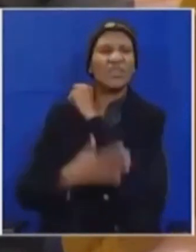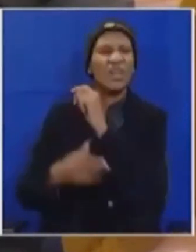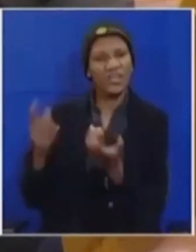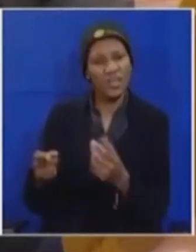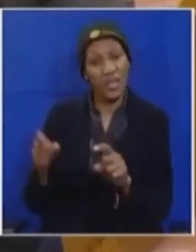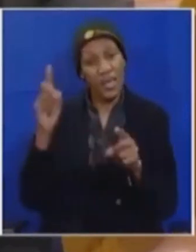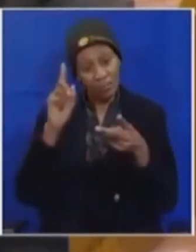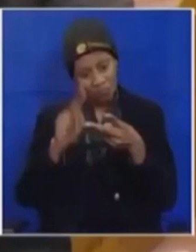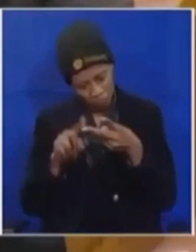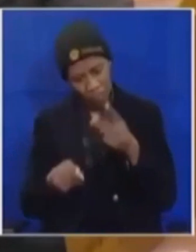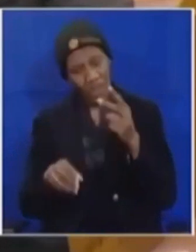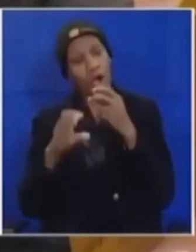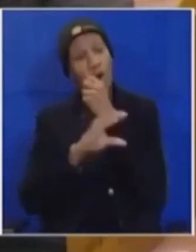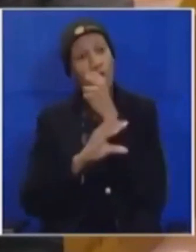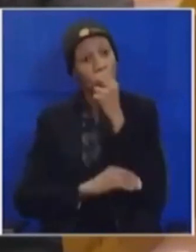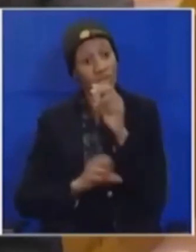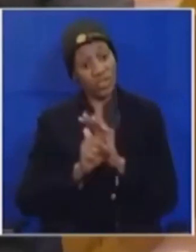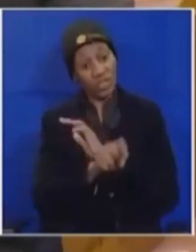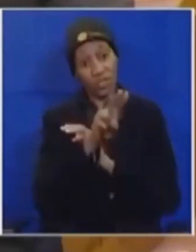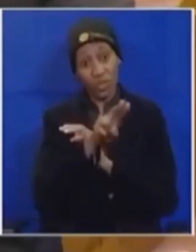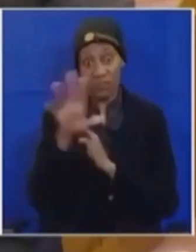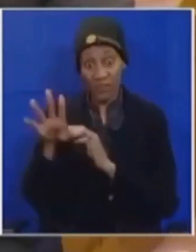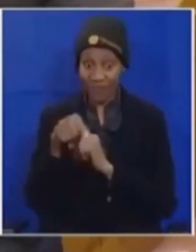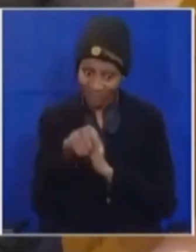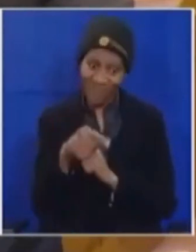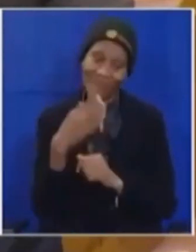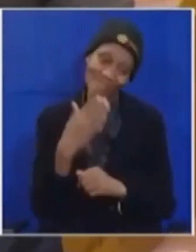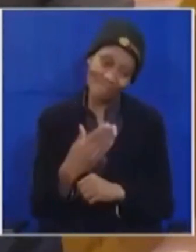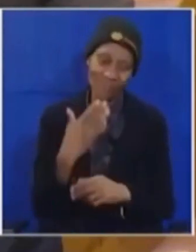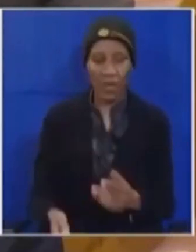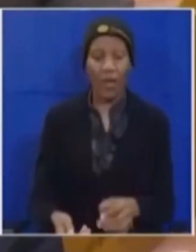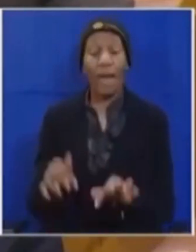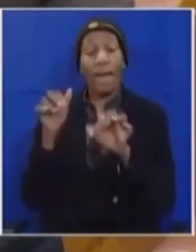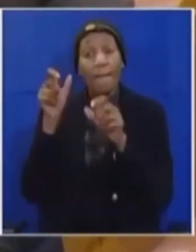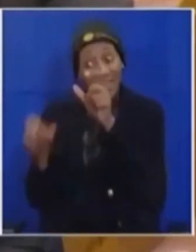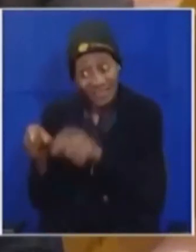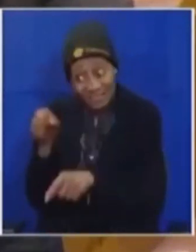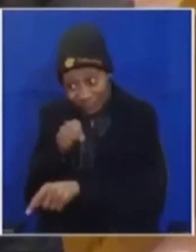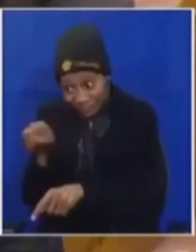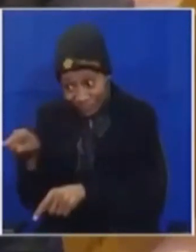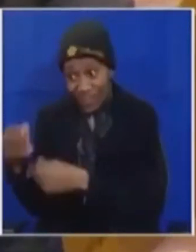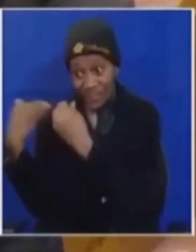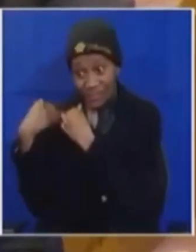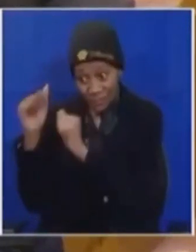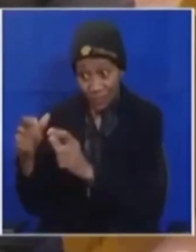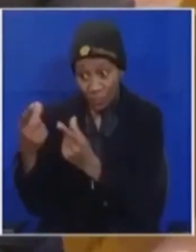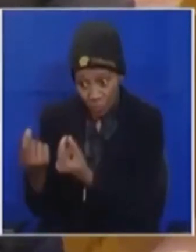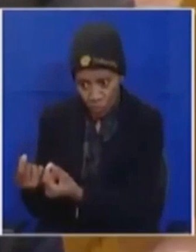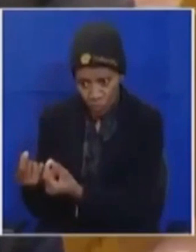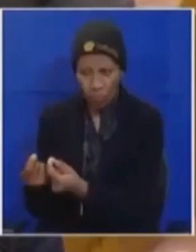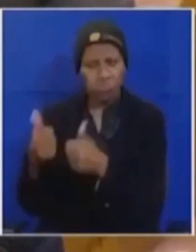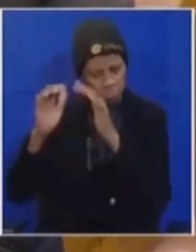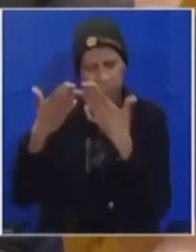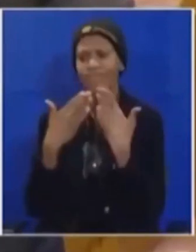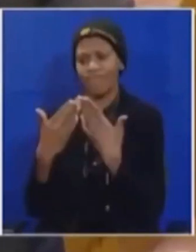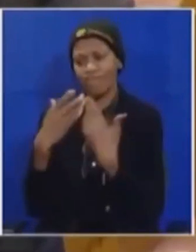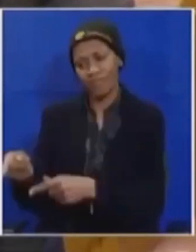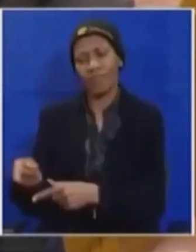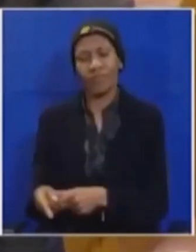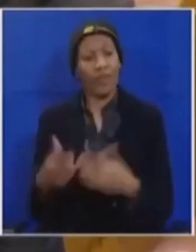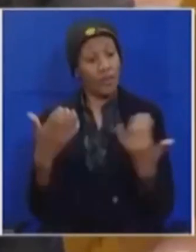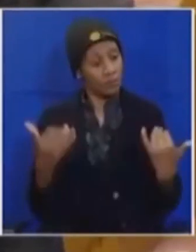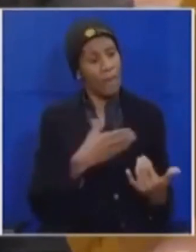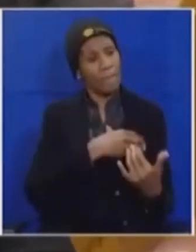25 into the constitution it is those south africans who did a duty and that's our position and president mutlante is